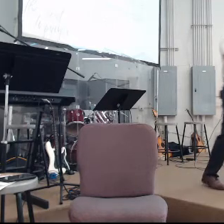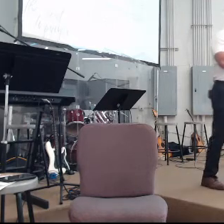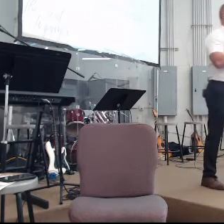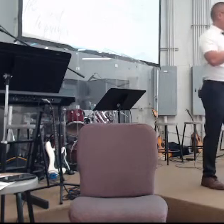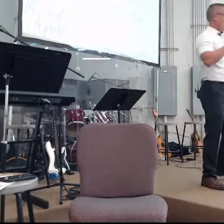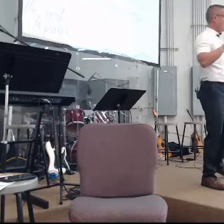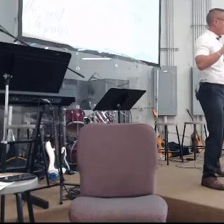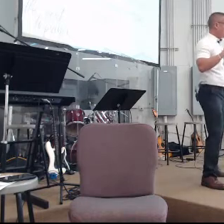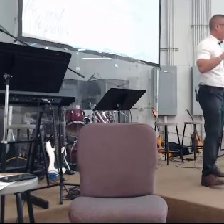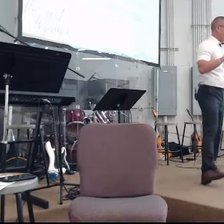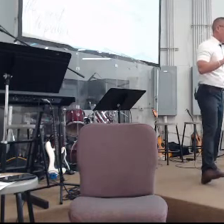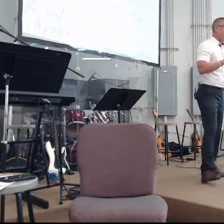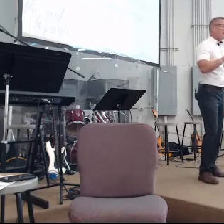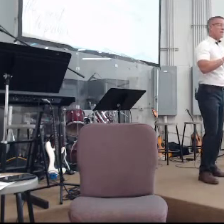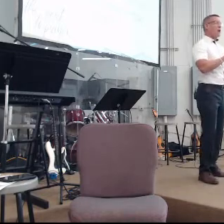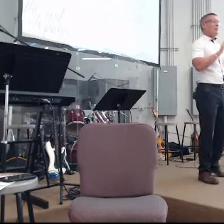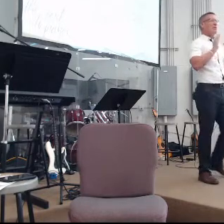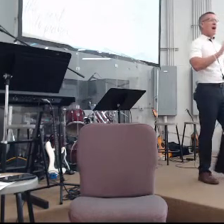this is why